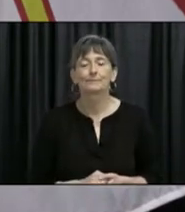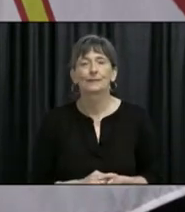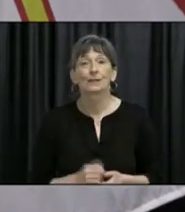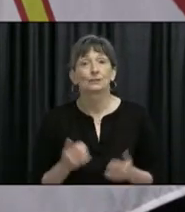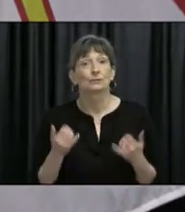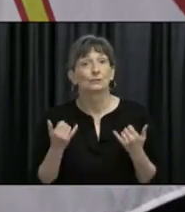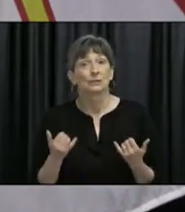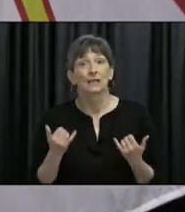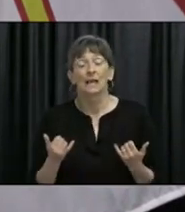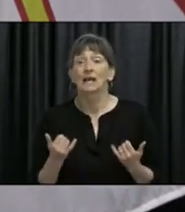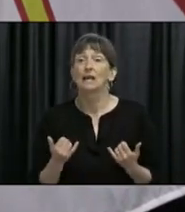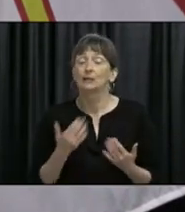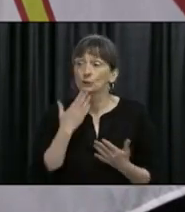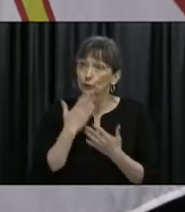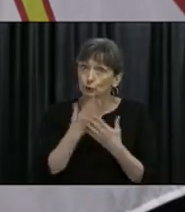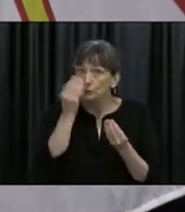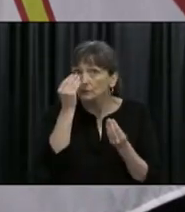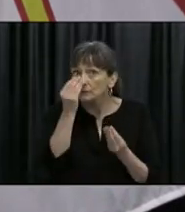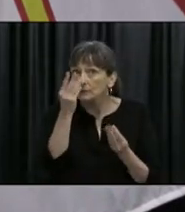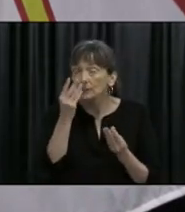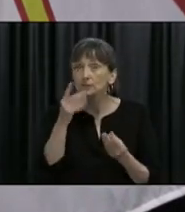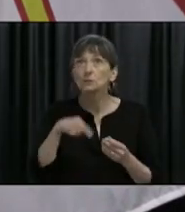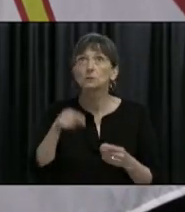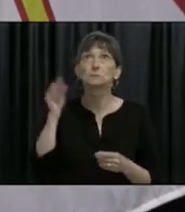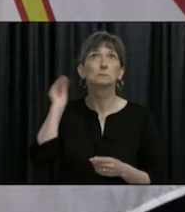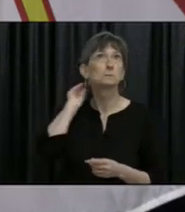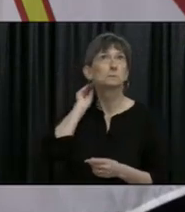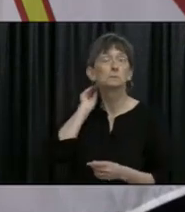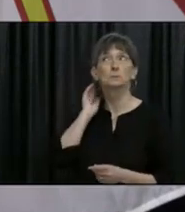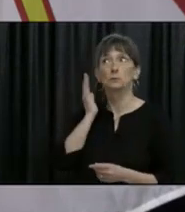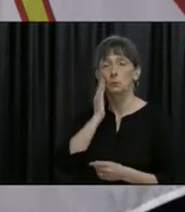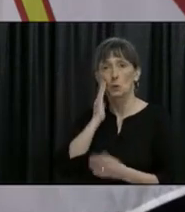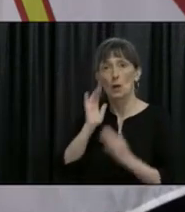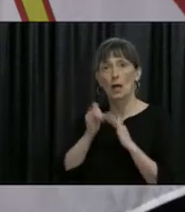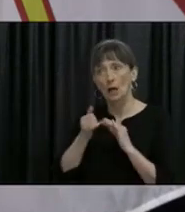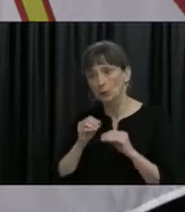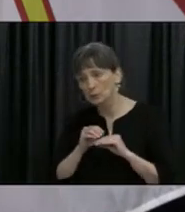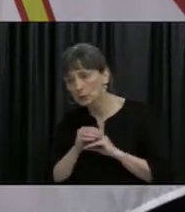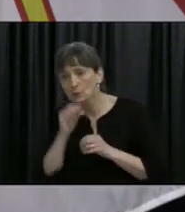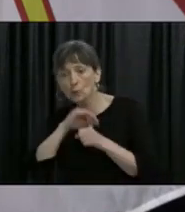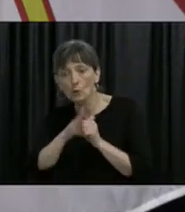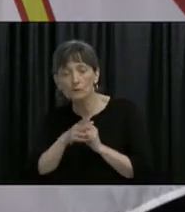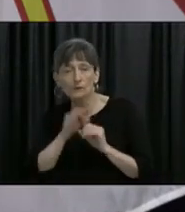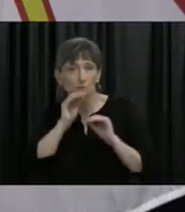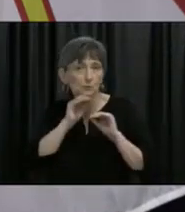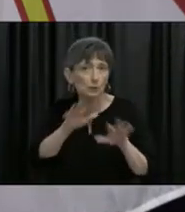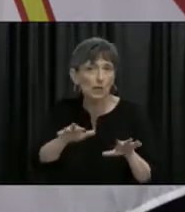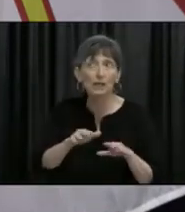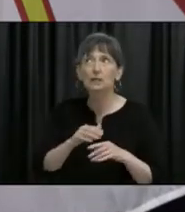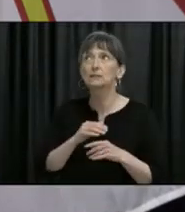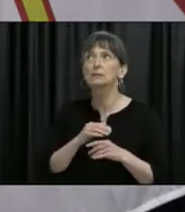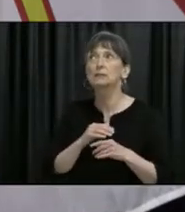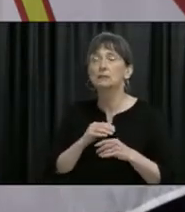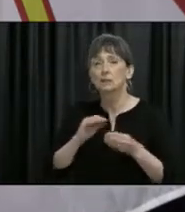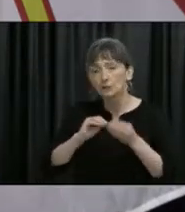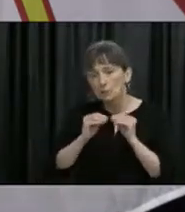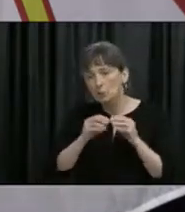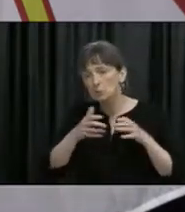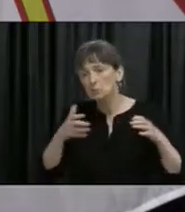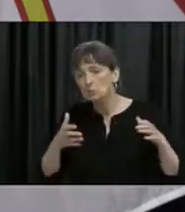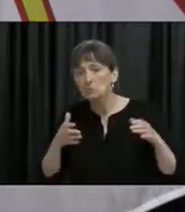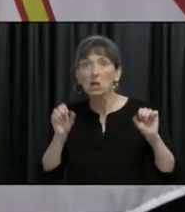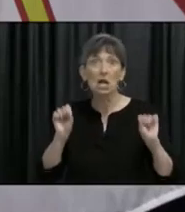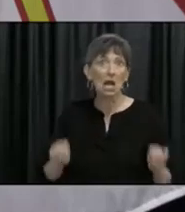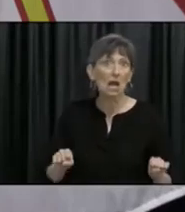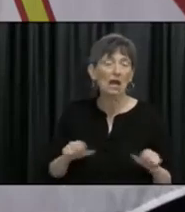message, very informative. It's good information for us to have as we continue to work together with our new normal, which is life with